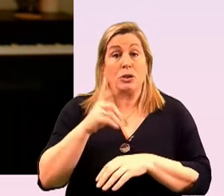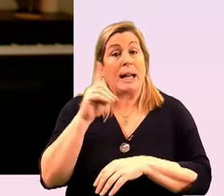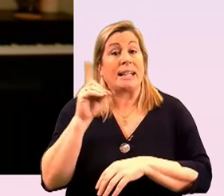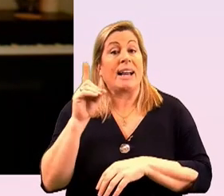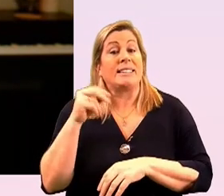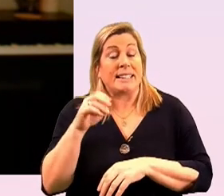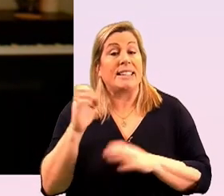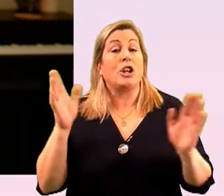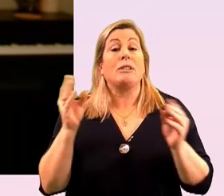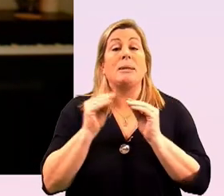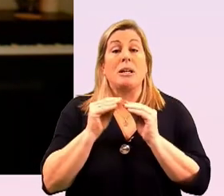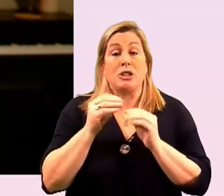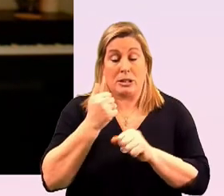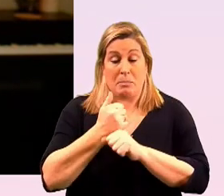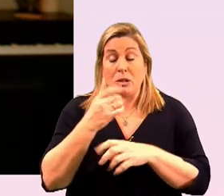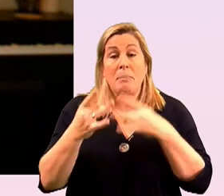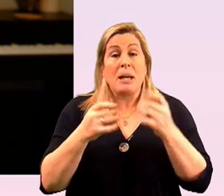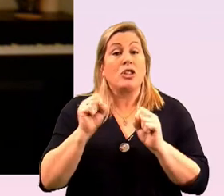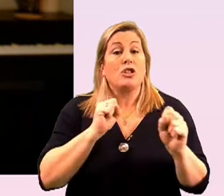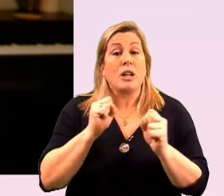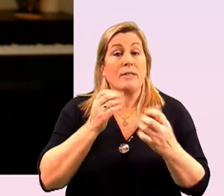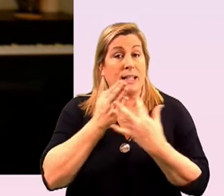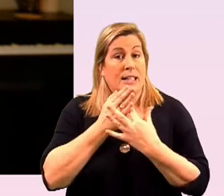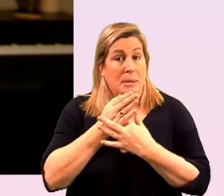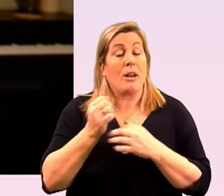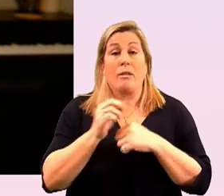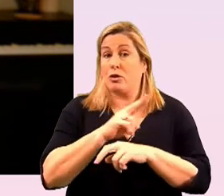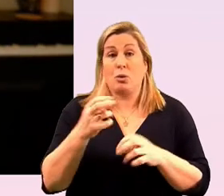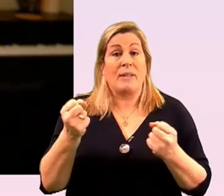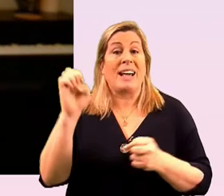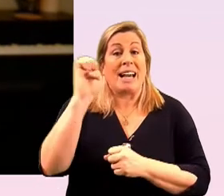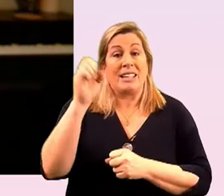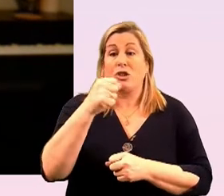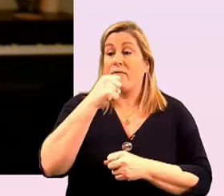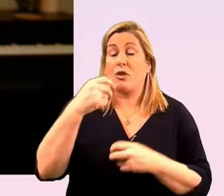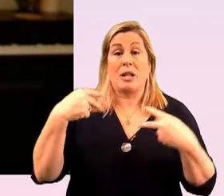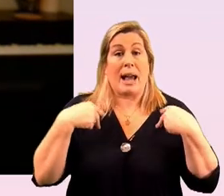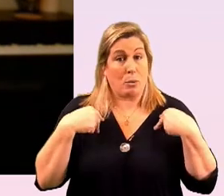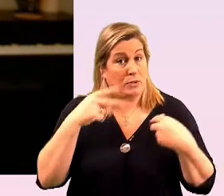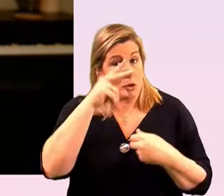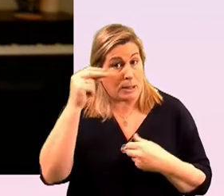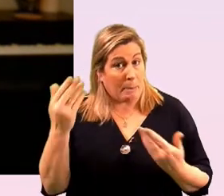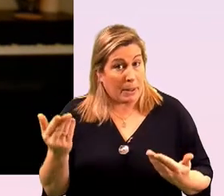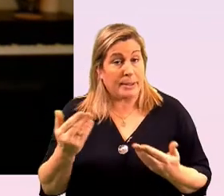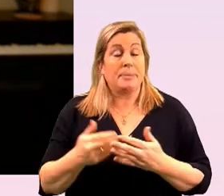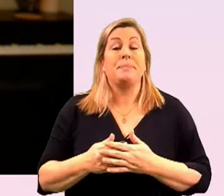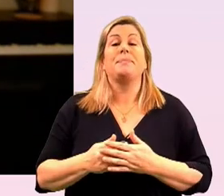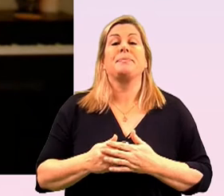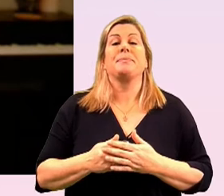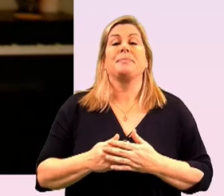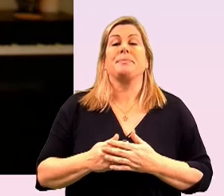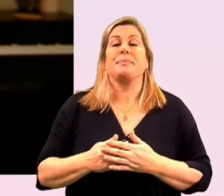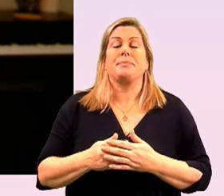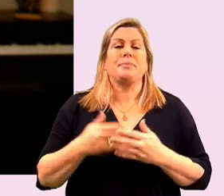making the services accessible to people who don't have english as a first language for instance um and it's i suppose there's